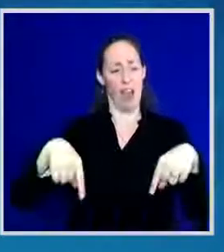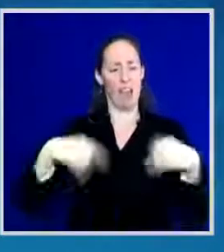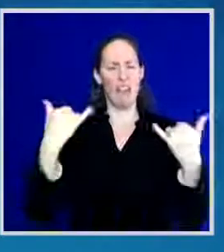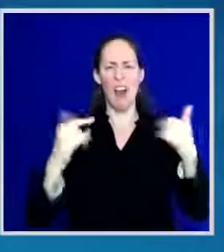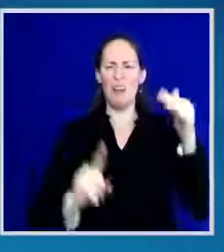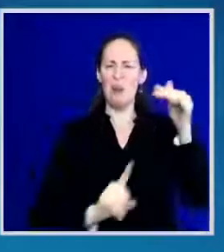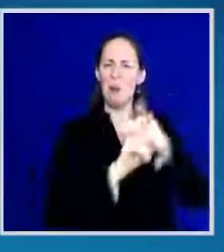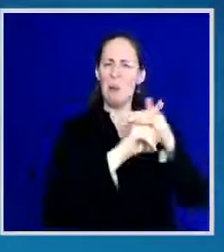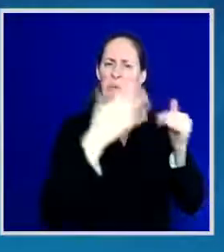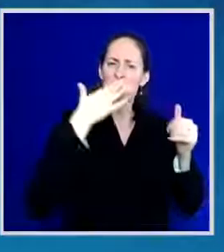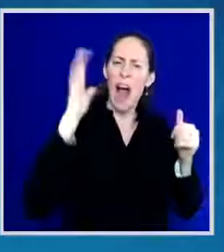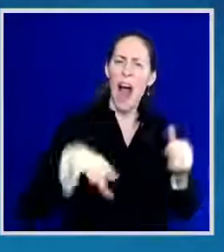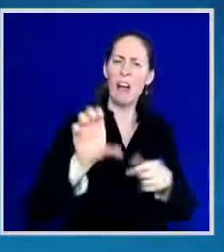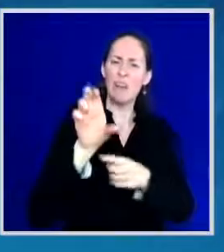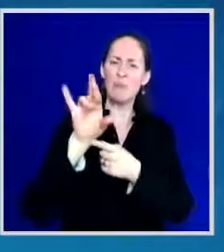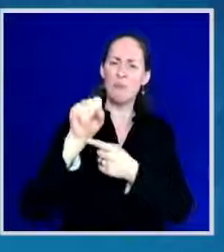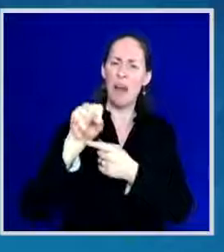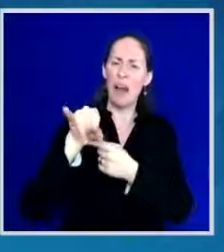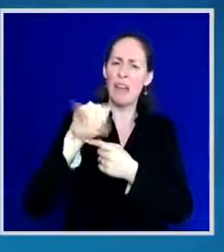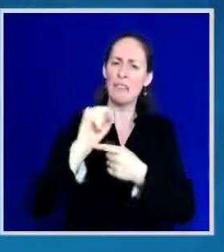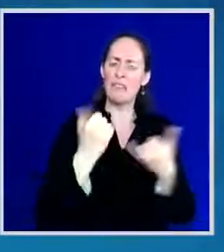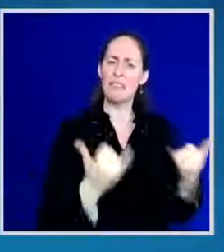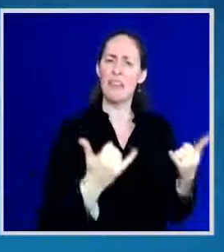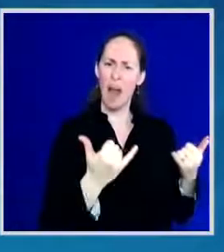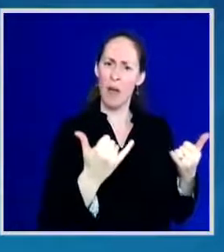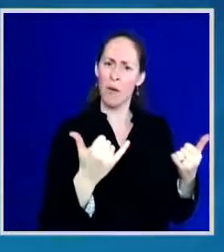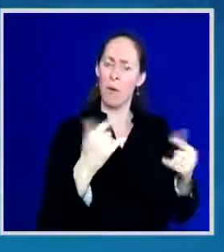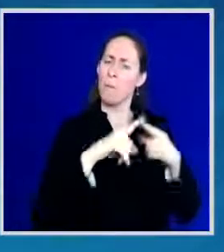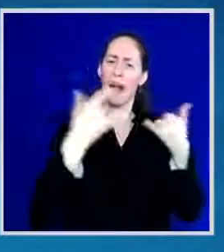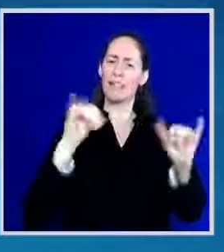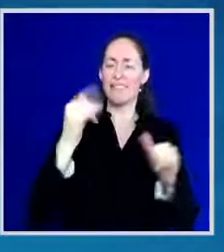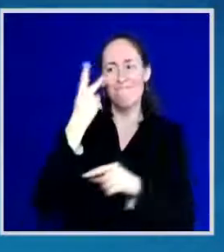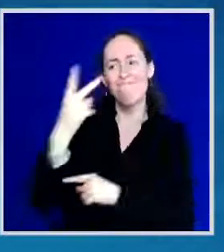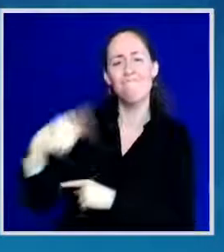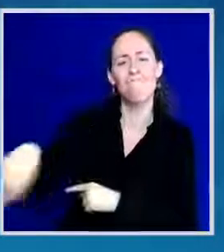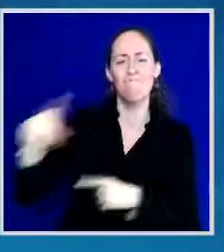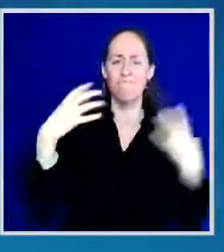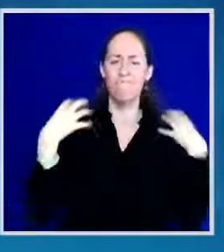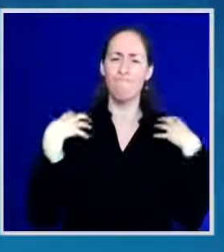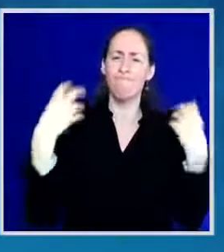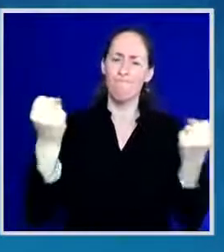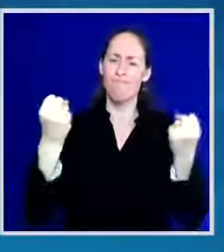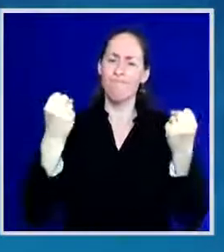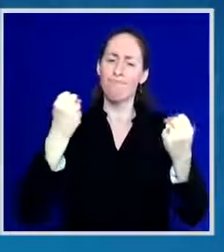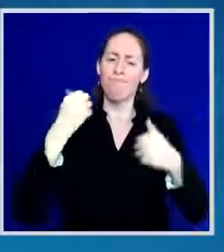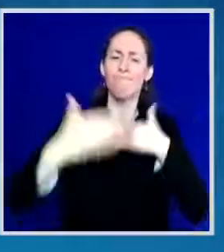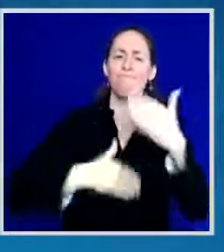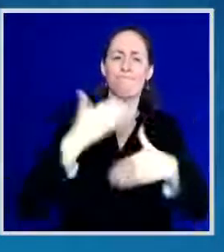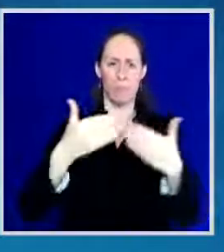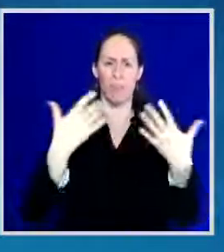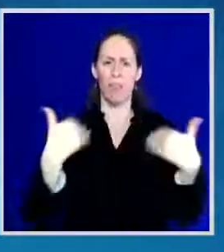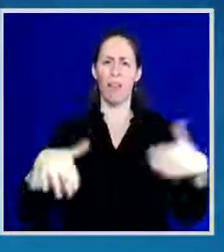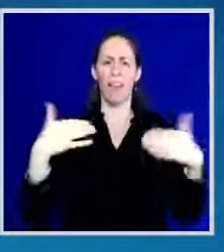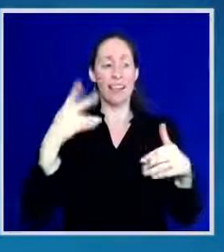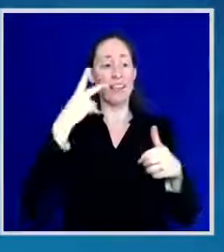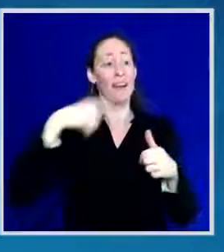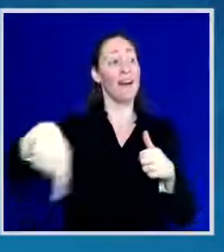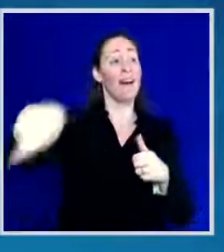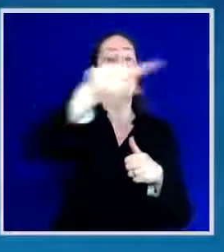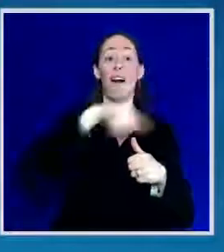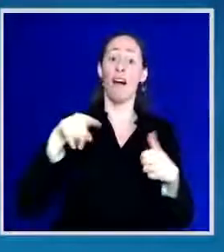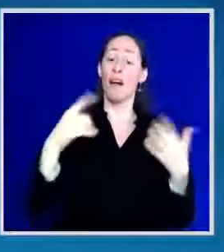reveal the heroes walking among us, the angels walking among us.